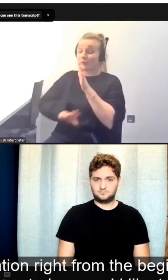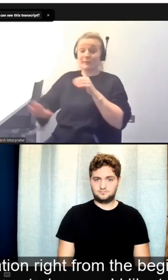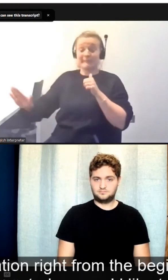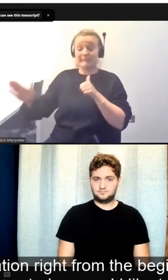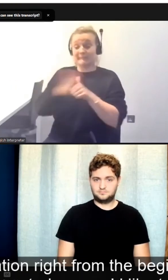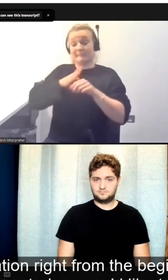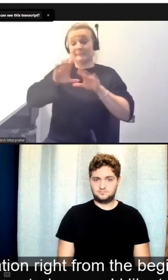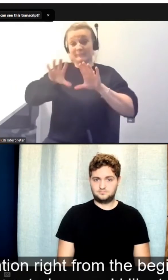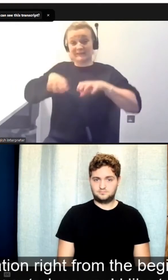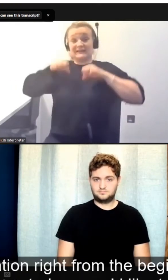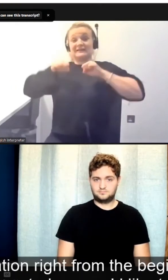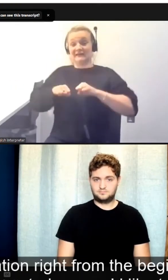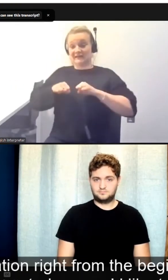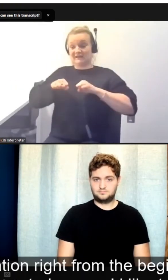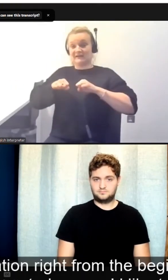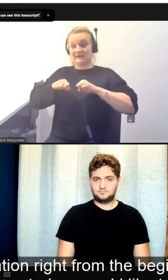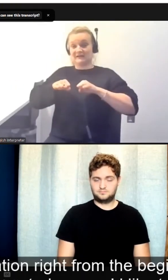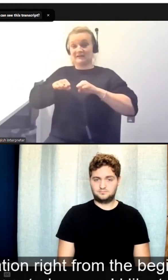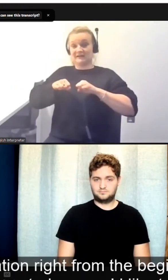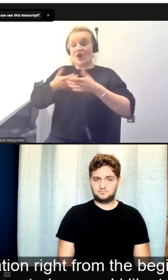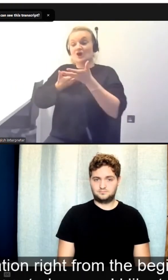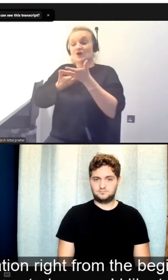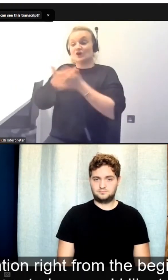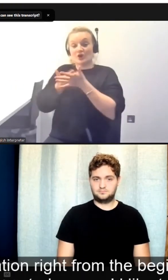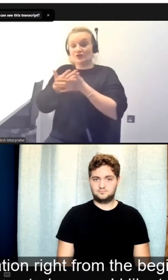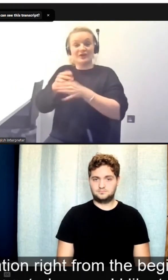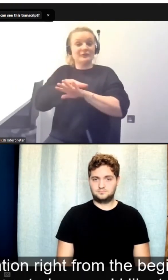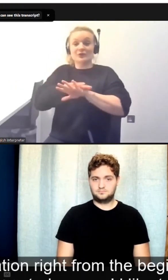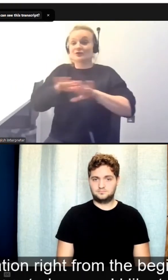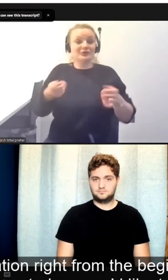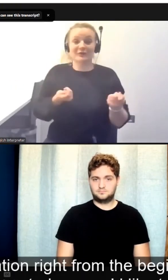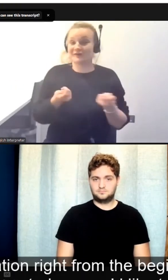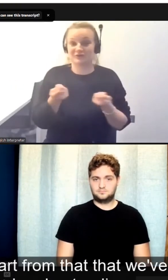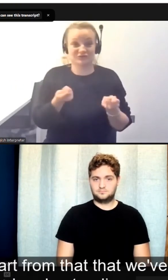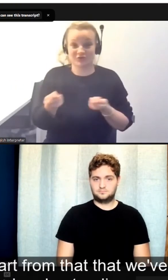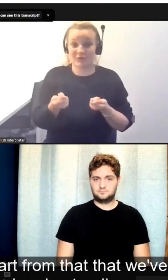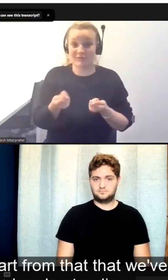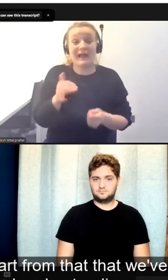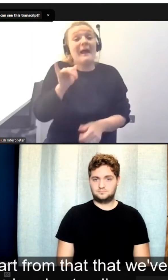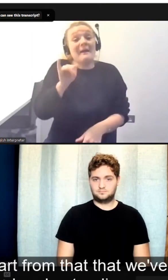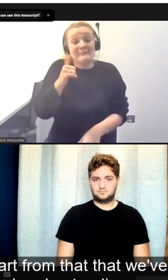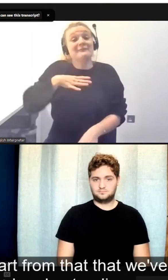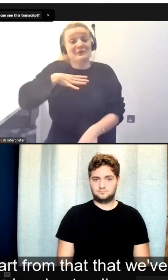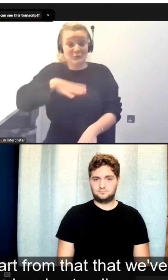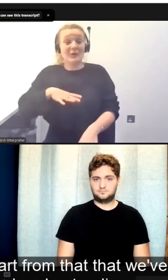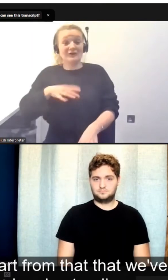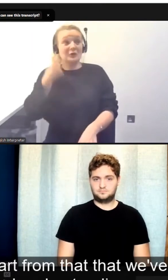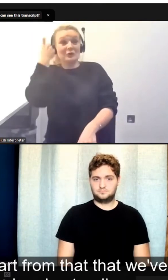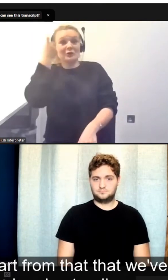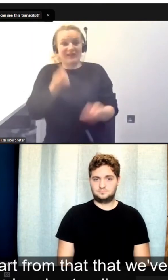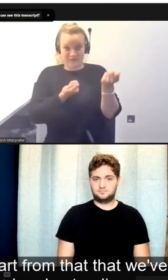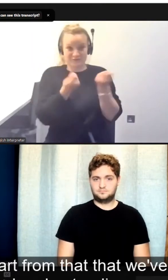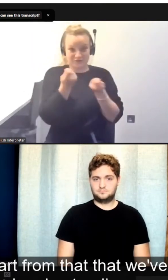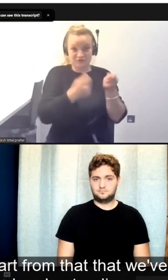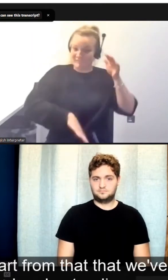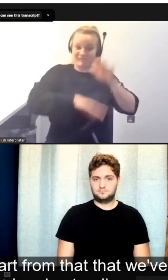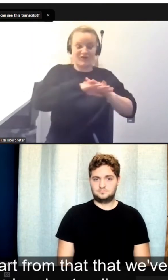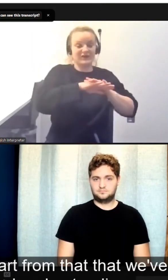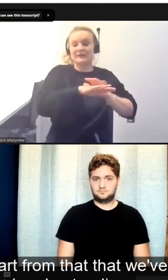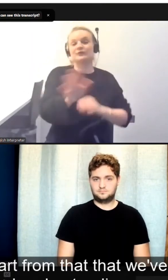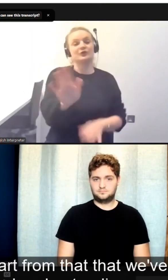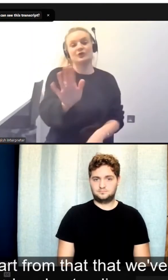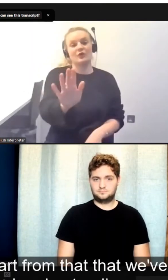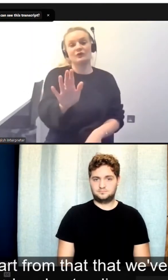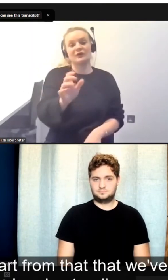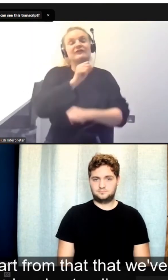and you're not anywhere near as in control as you'd like to be or as you think you are. And if you start from that, that